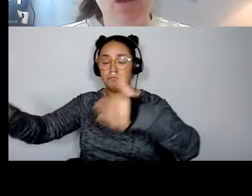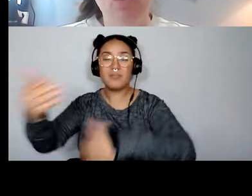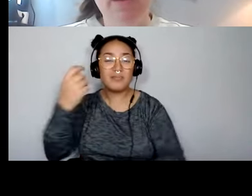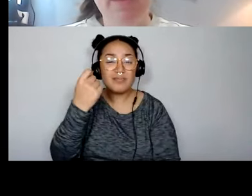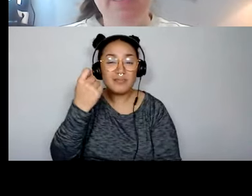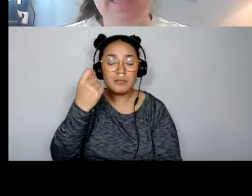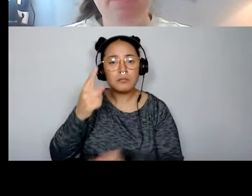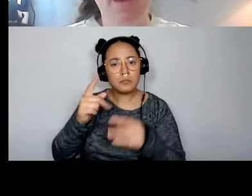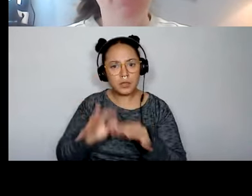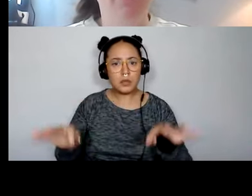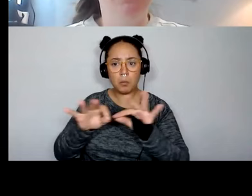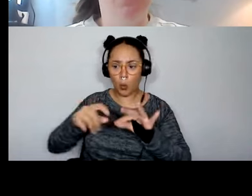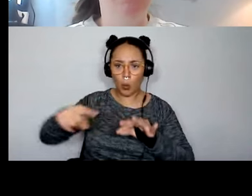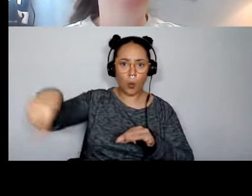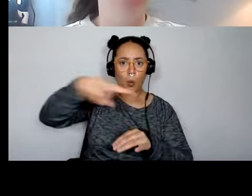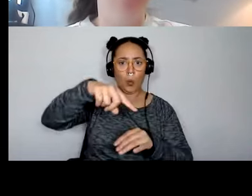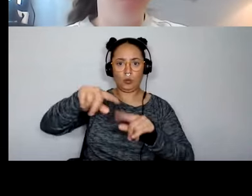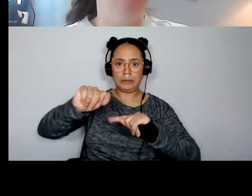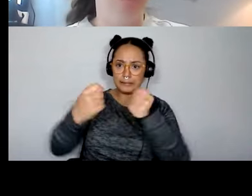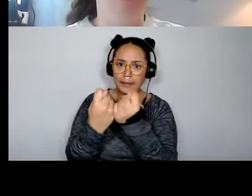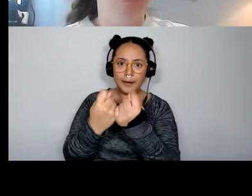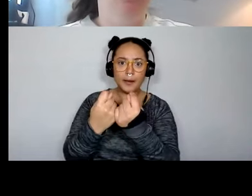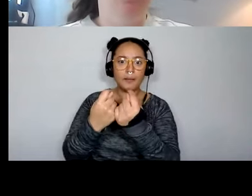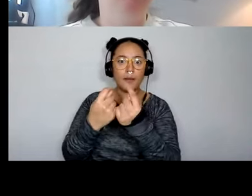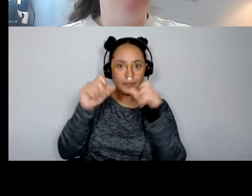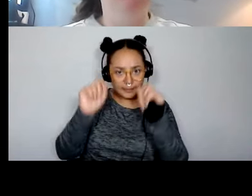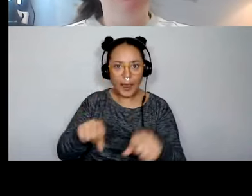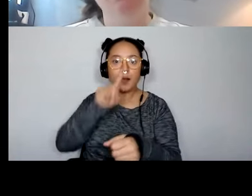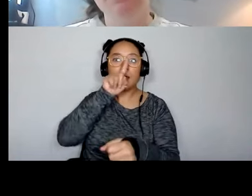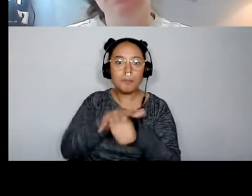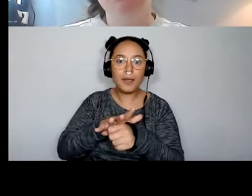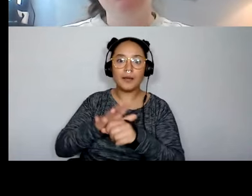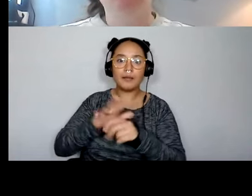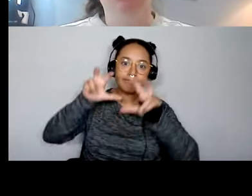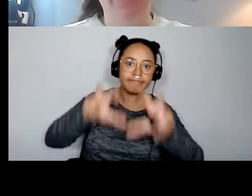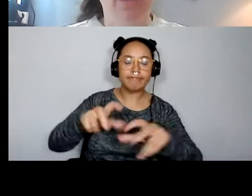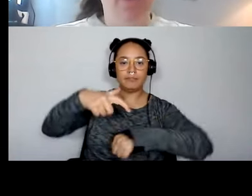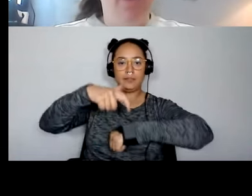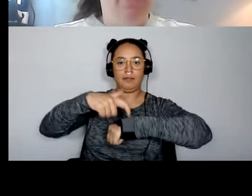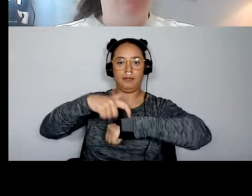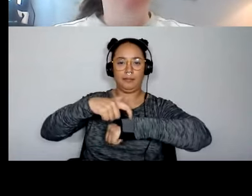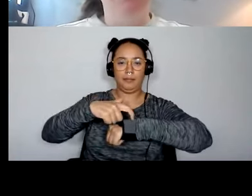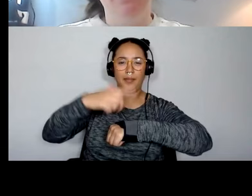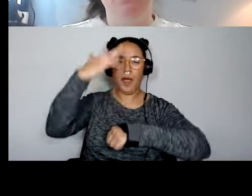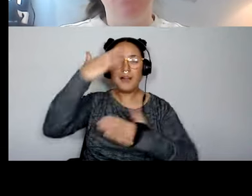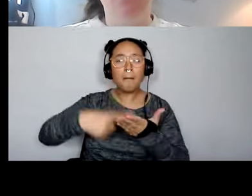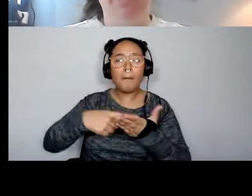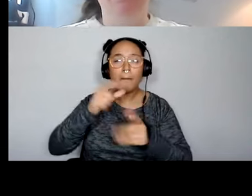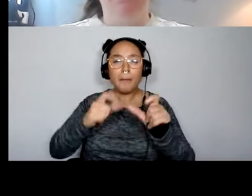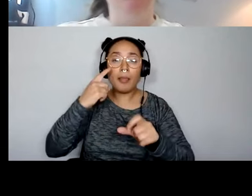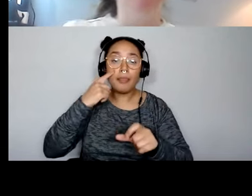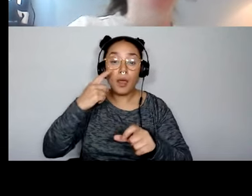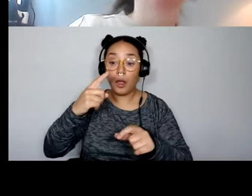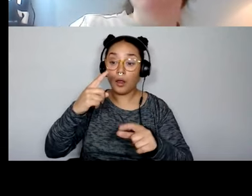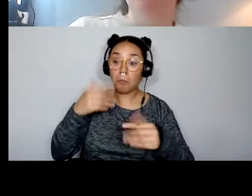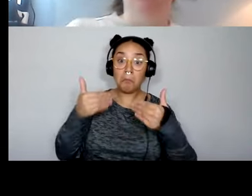something that you as a team have enough time to commit to. Um, I think sometimes people think they're coming to this program